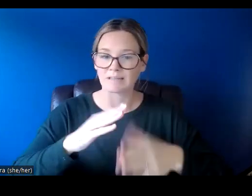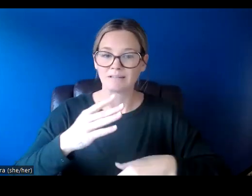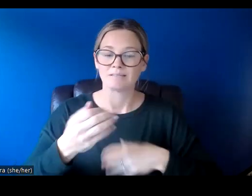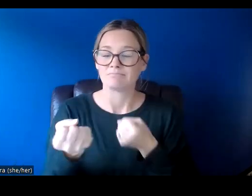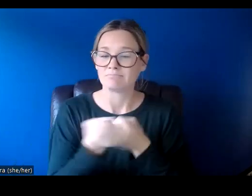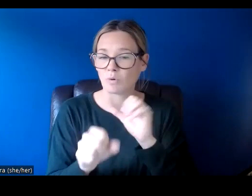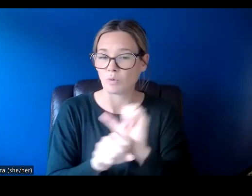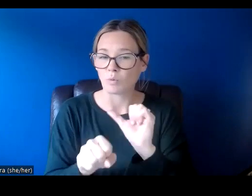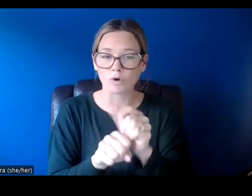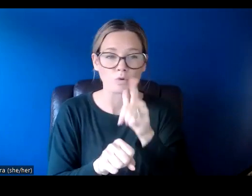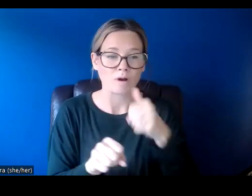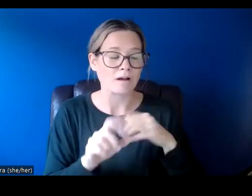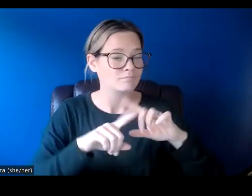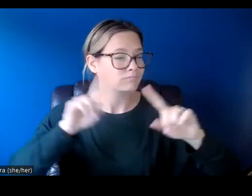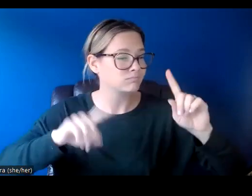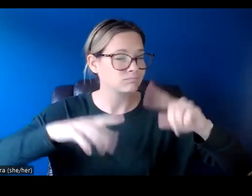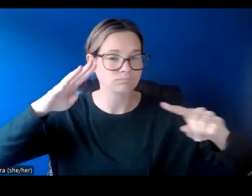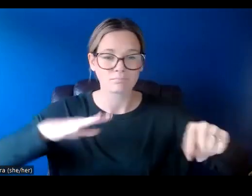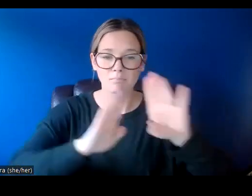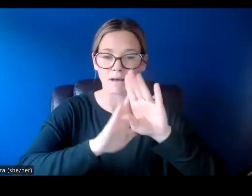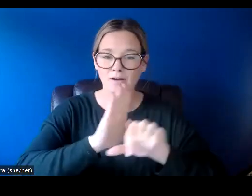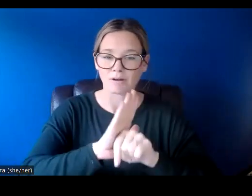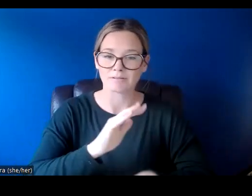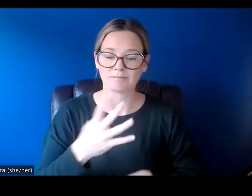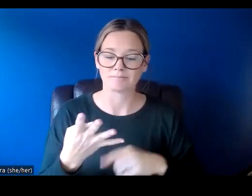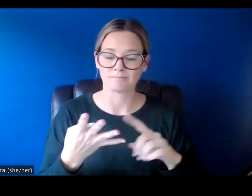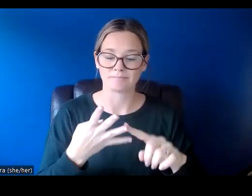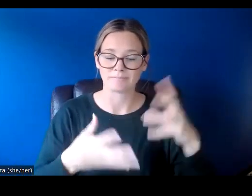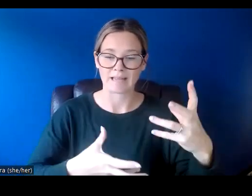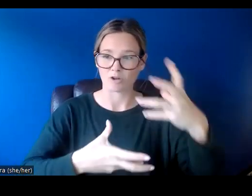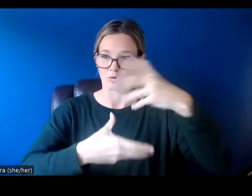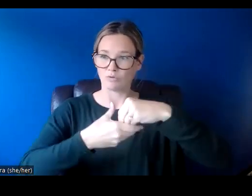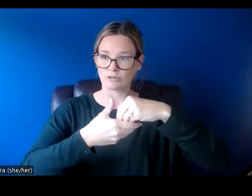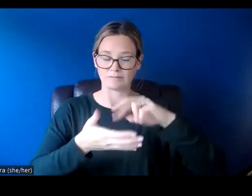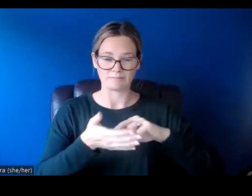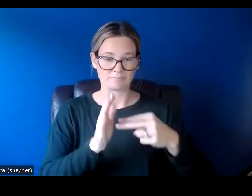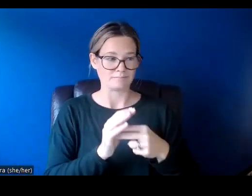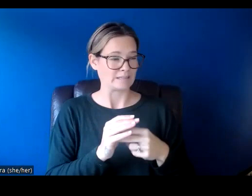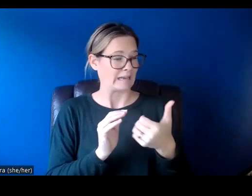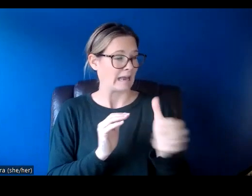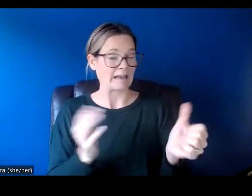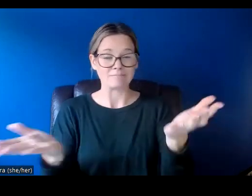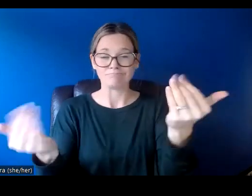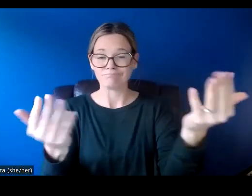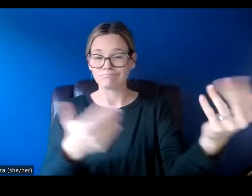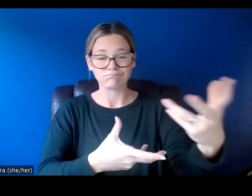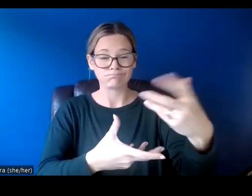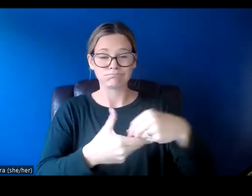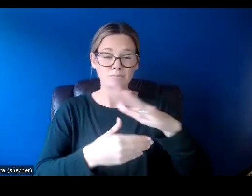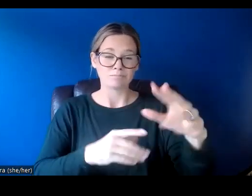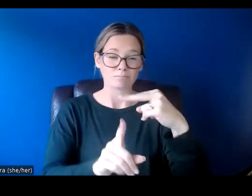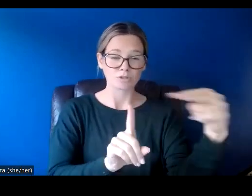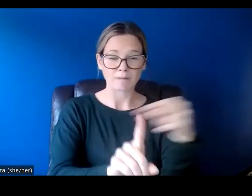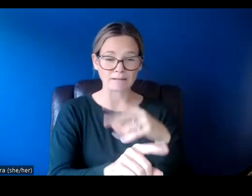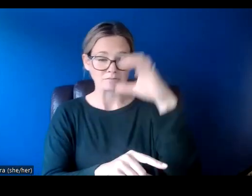work of artists of diverse backgrounds. Inclusion, try to engage a wide variety of voices and perspectives in shaping